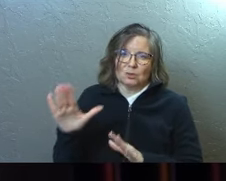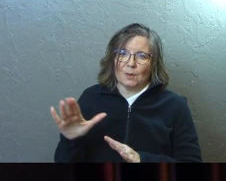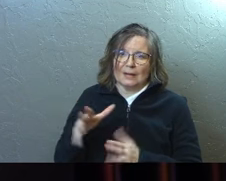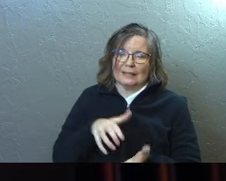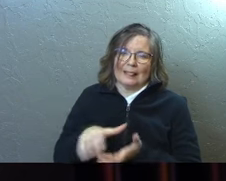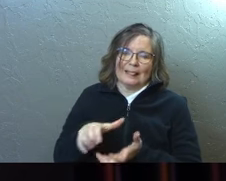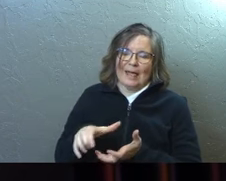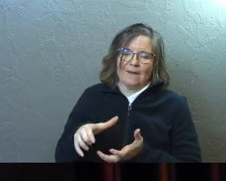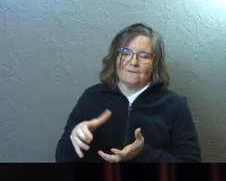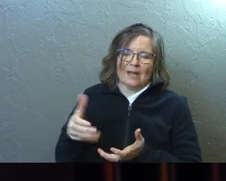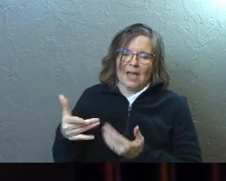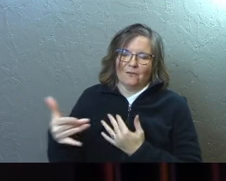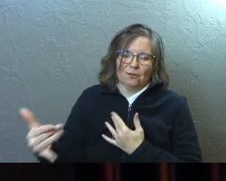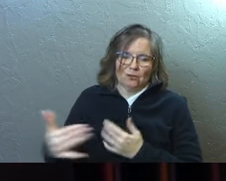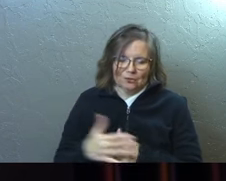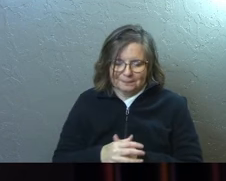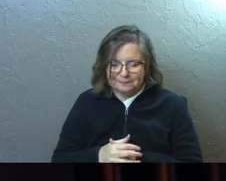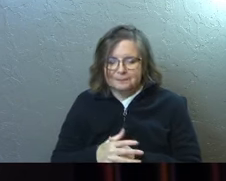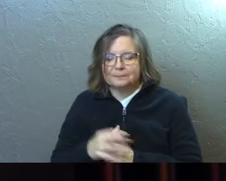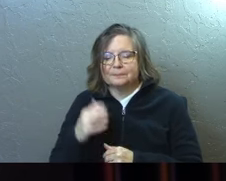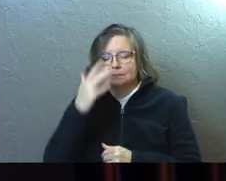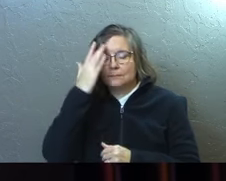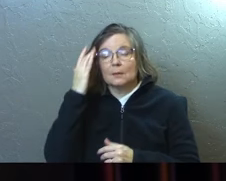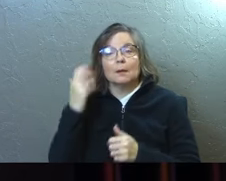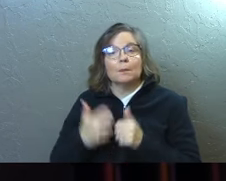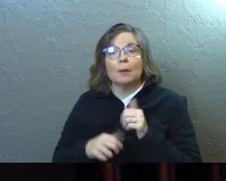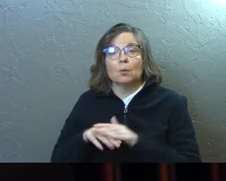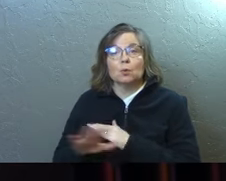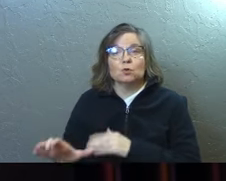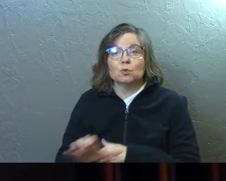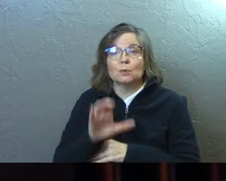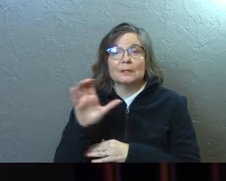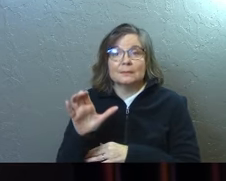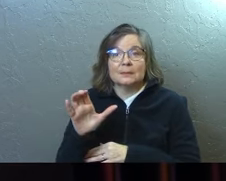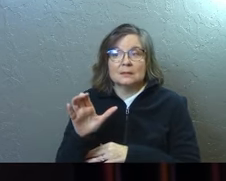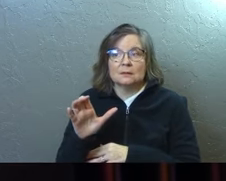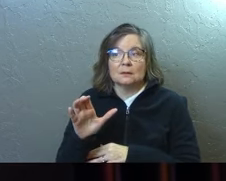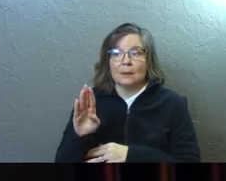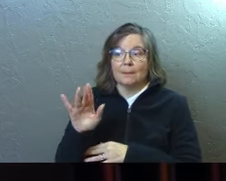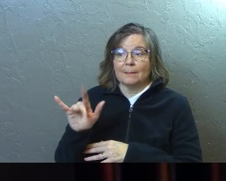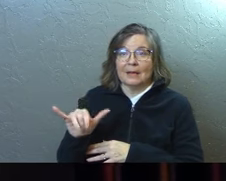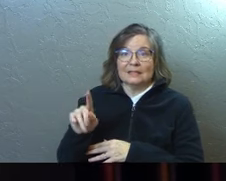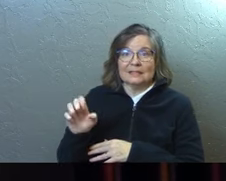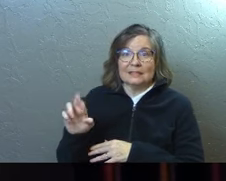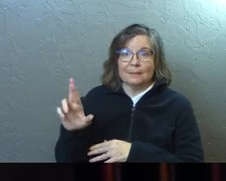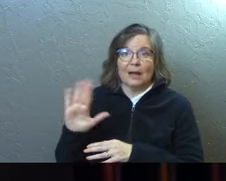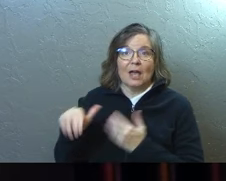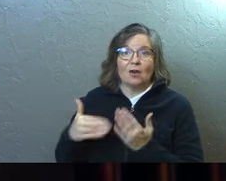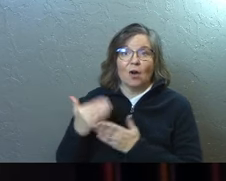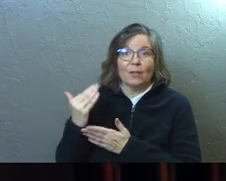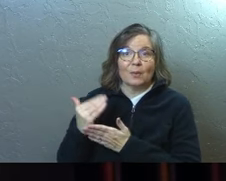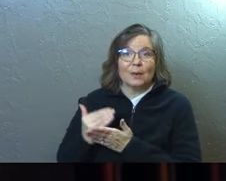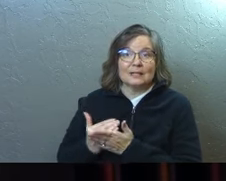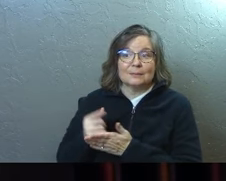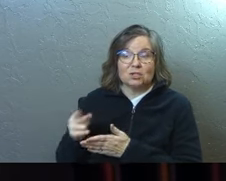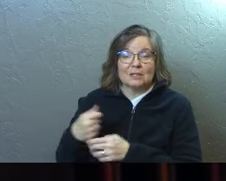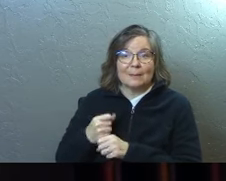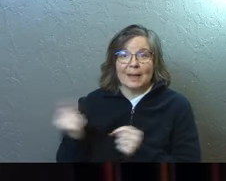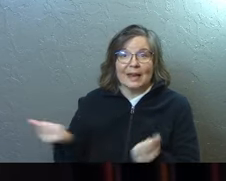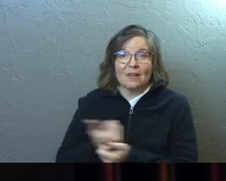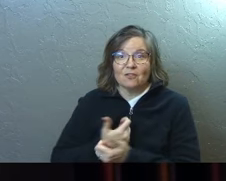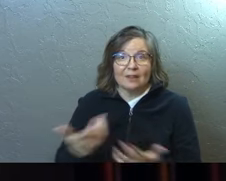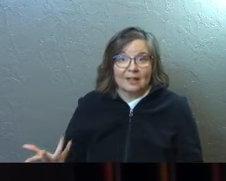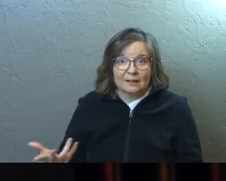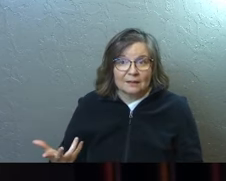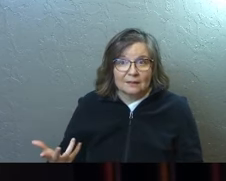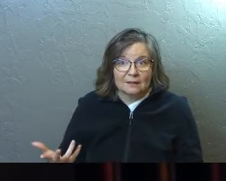greatest laugh ever. And the problem going into Christmas is that Betty Zimmerman had all the recipes, and she made